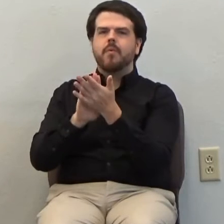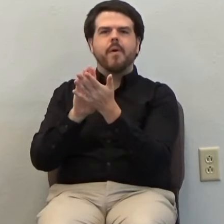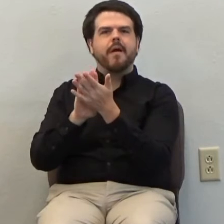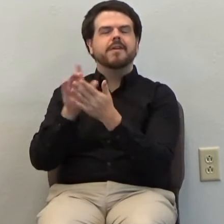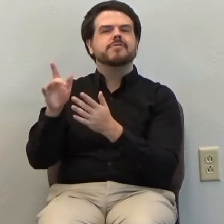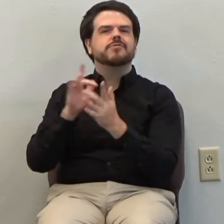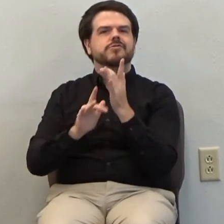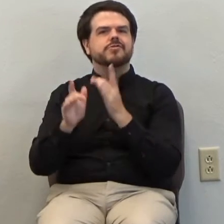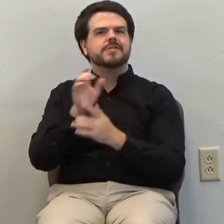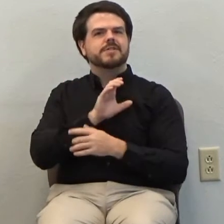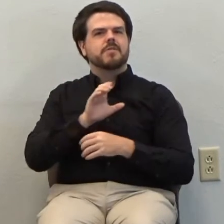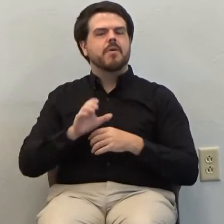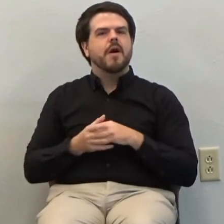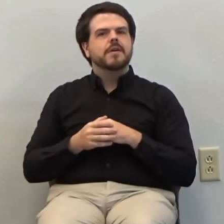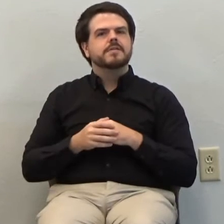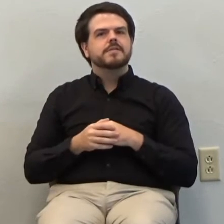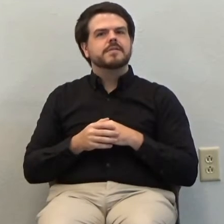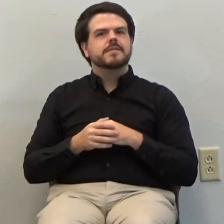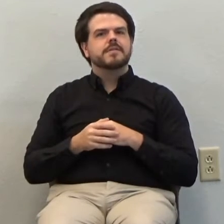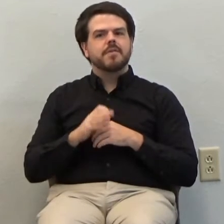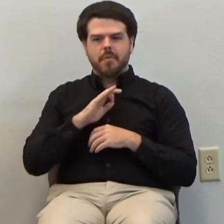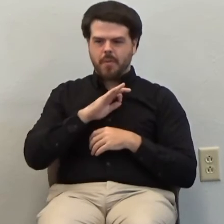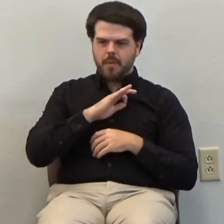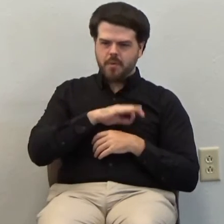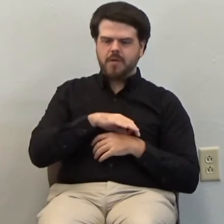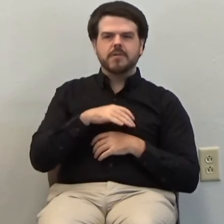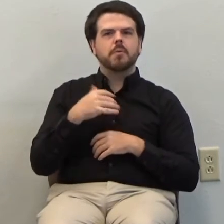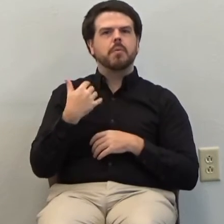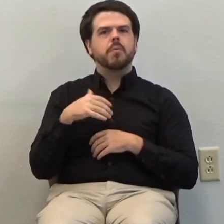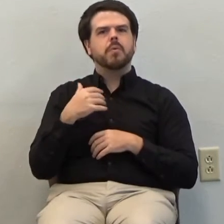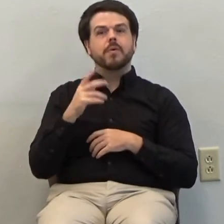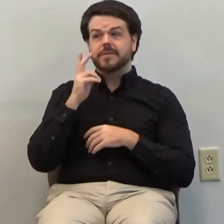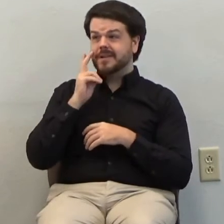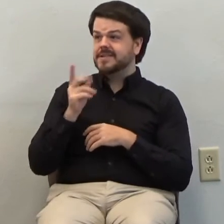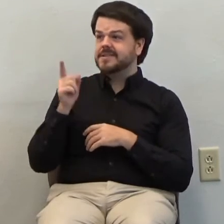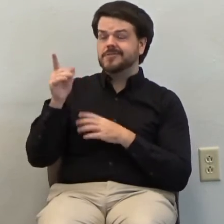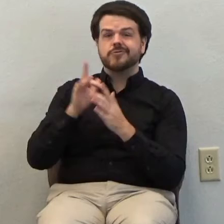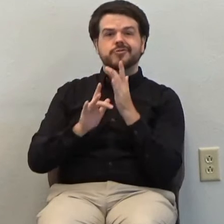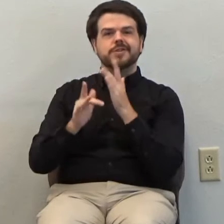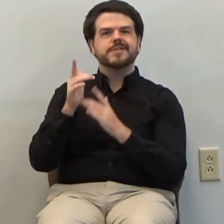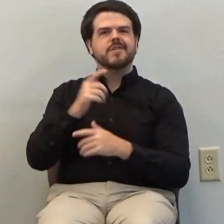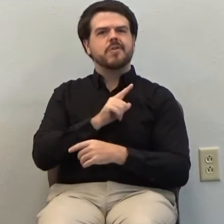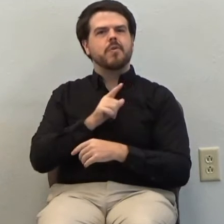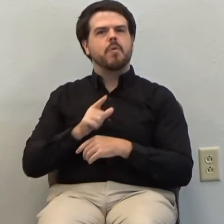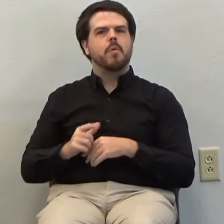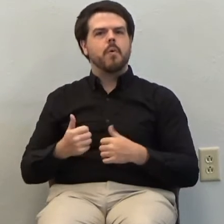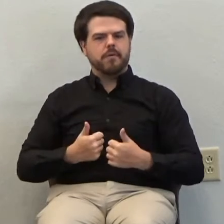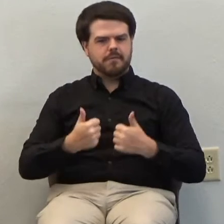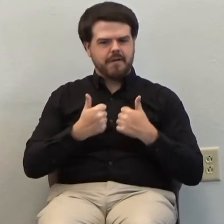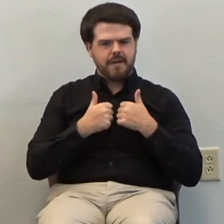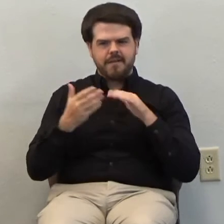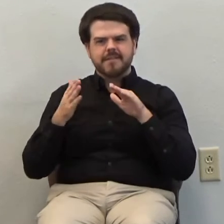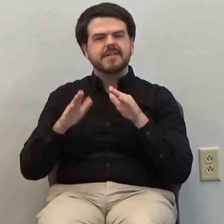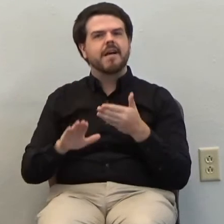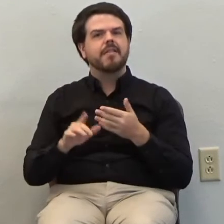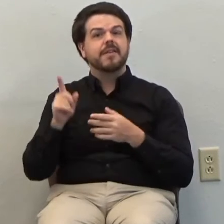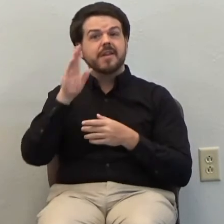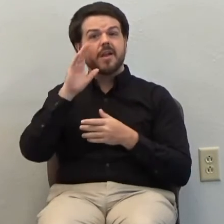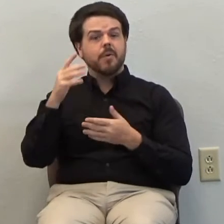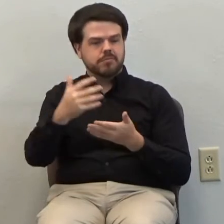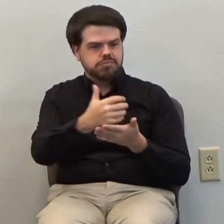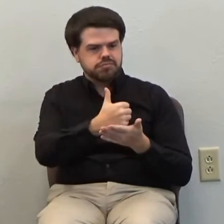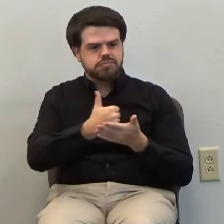the great privilege of seeing Him, the Lord of death and life, raise our bodies and give them new, powerful, and